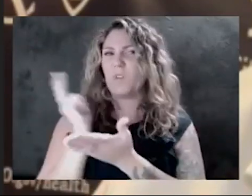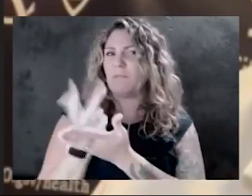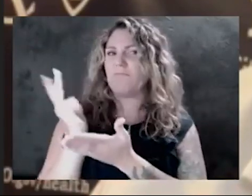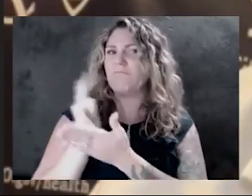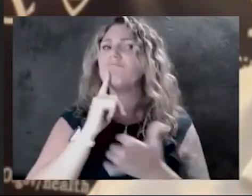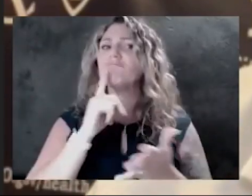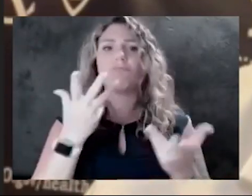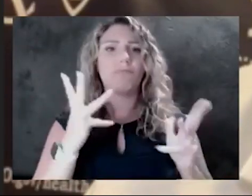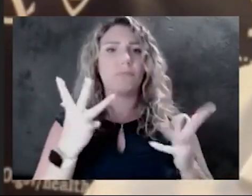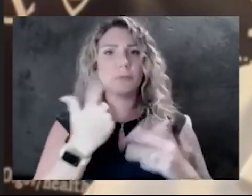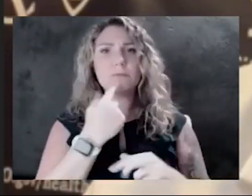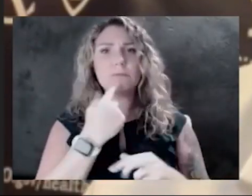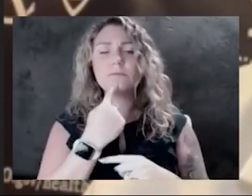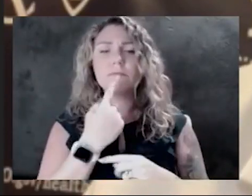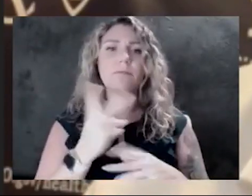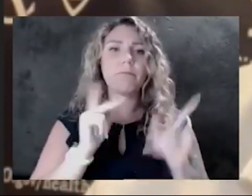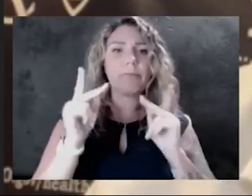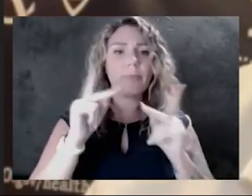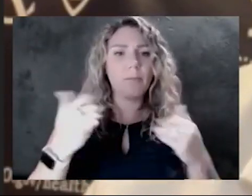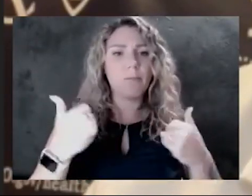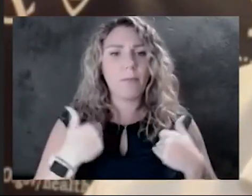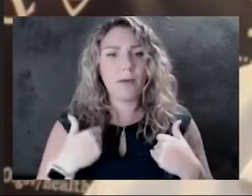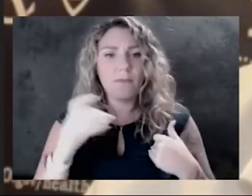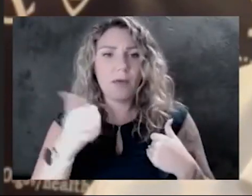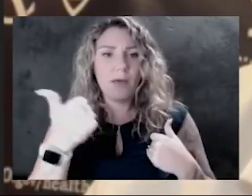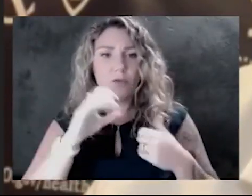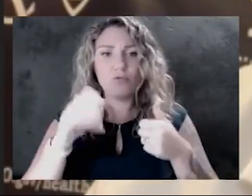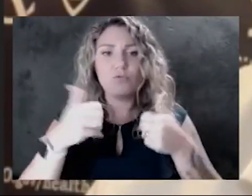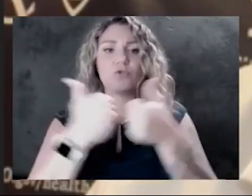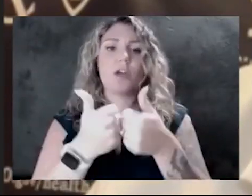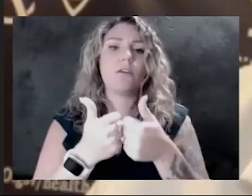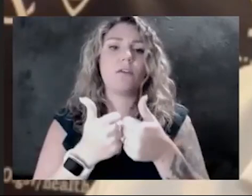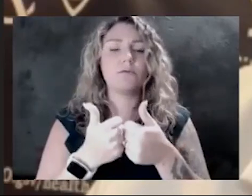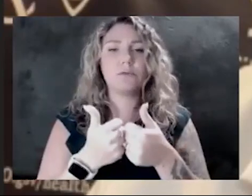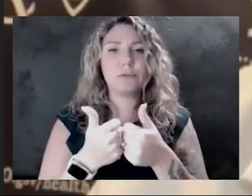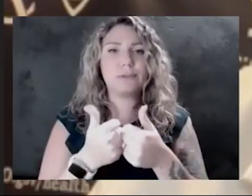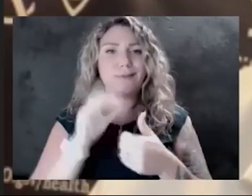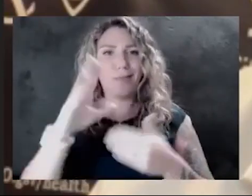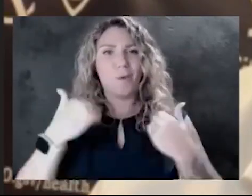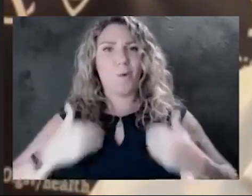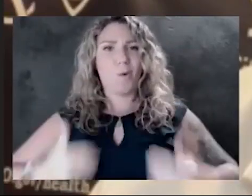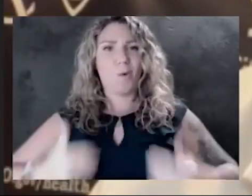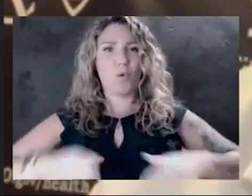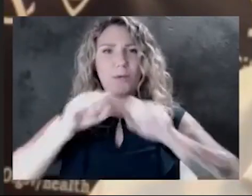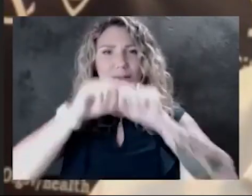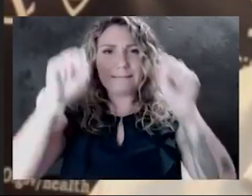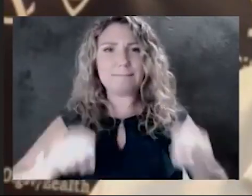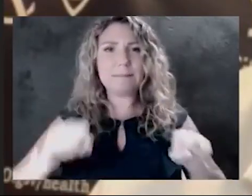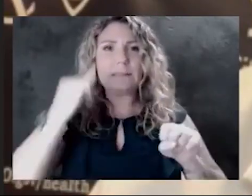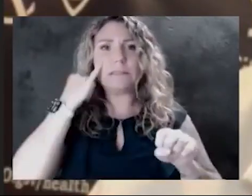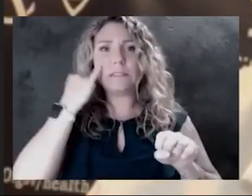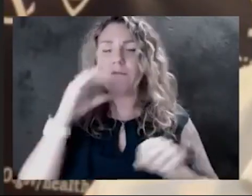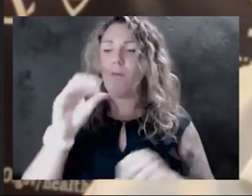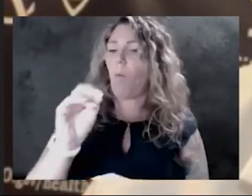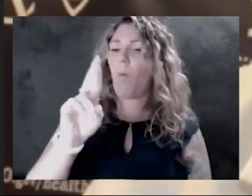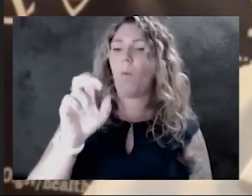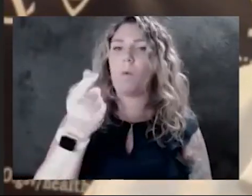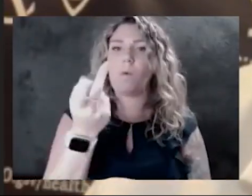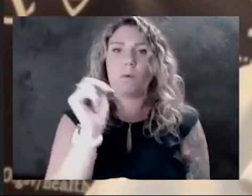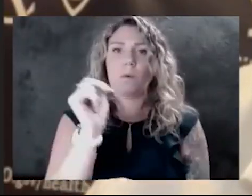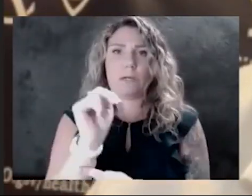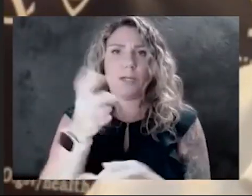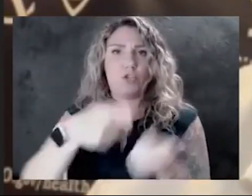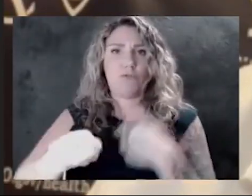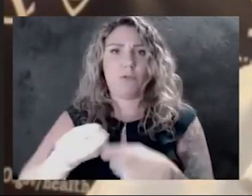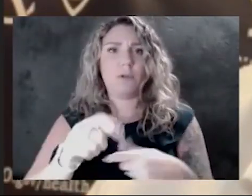saying for folks that have other challenges with their immune systems, if they've been organ transplants or cancer